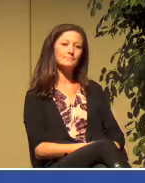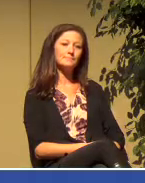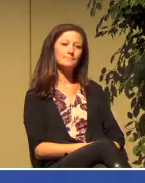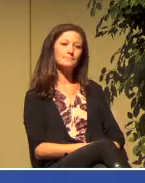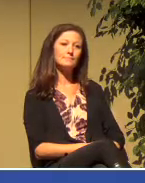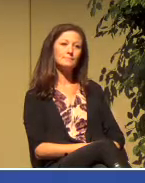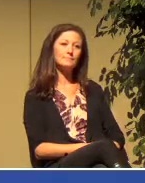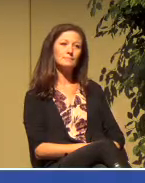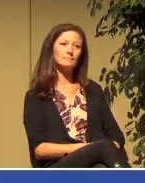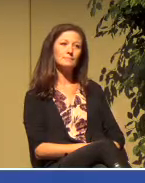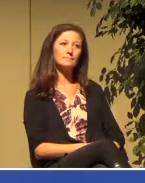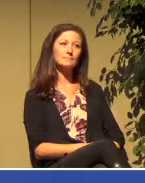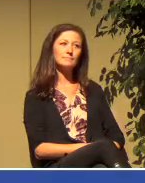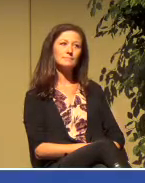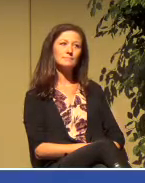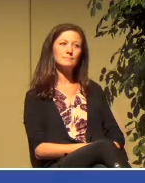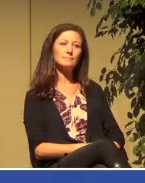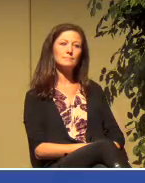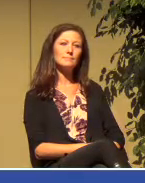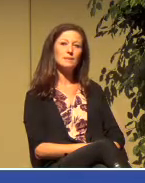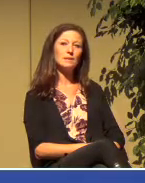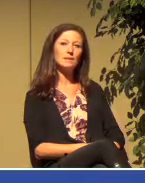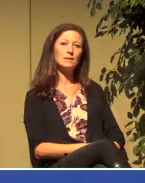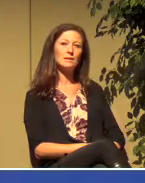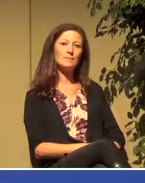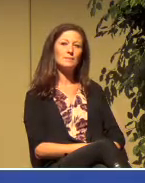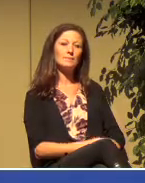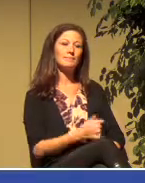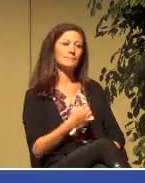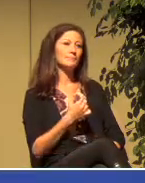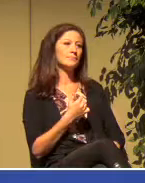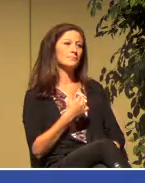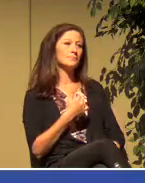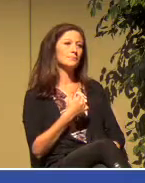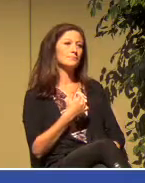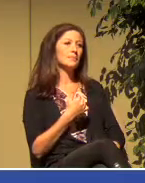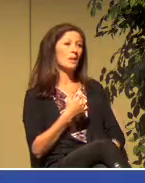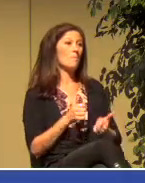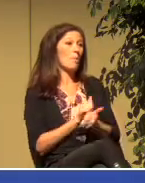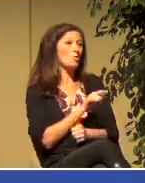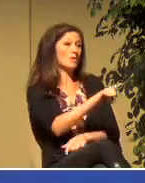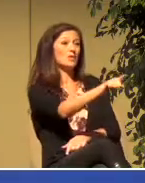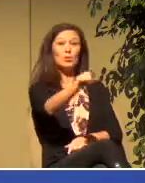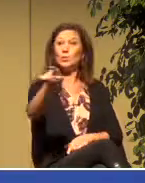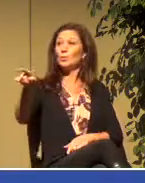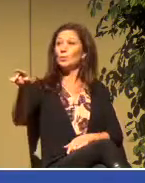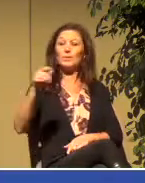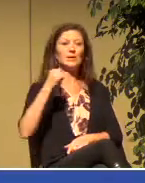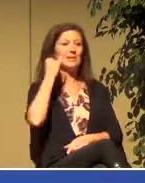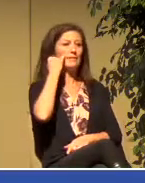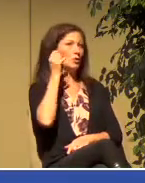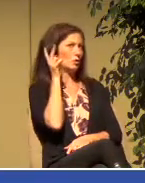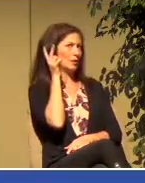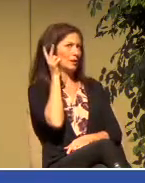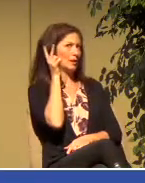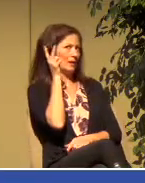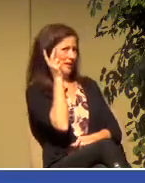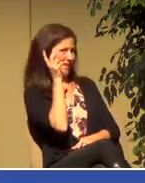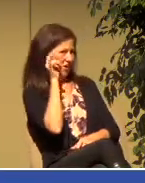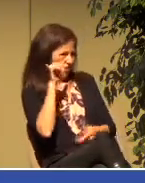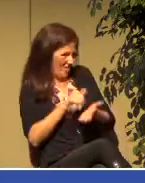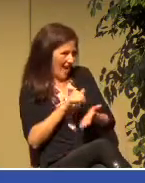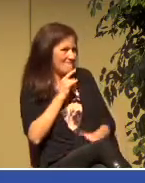I dare say that when most of us hear that voice, Saul, Saul,